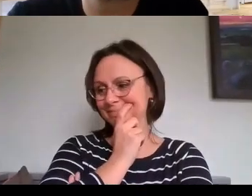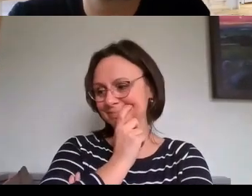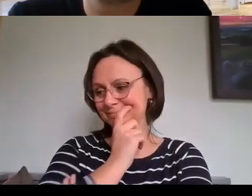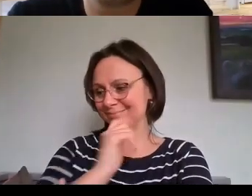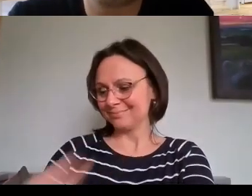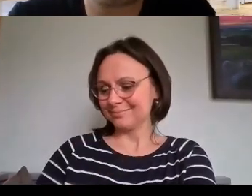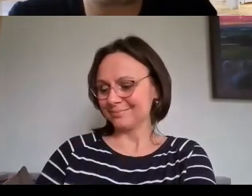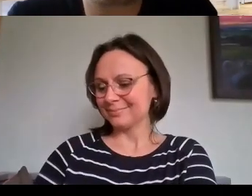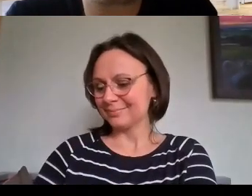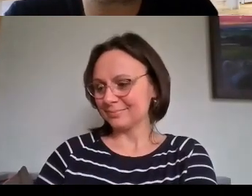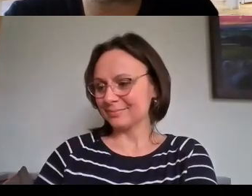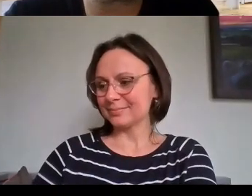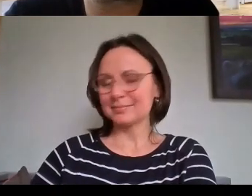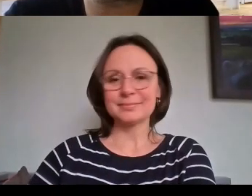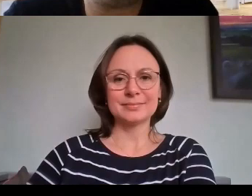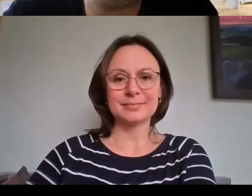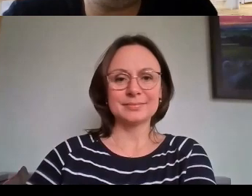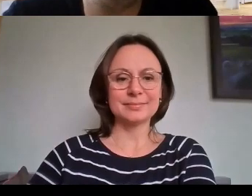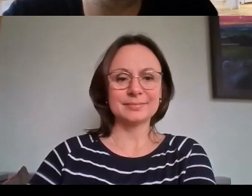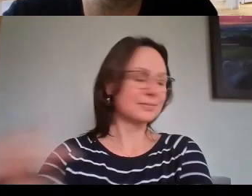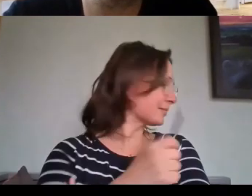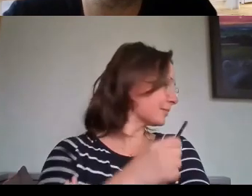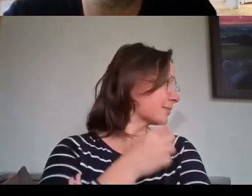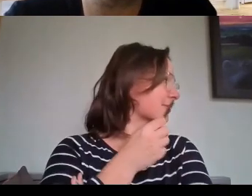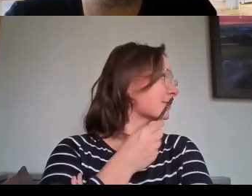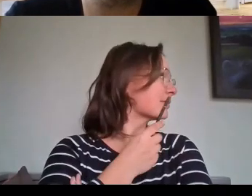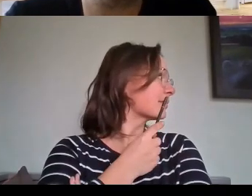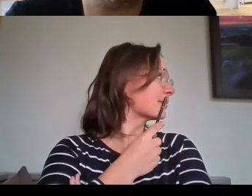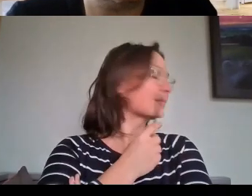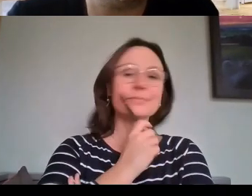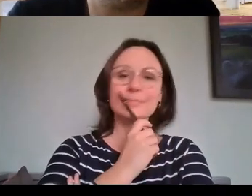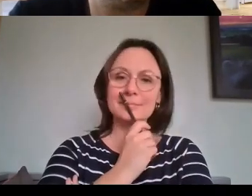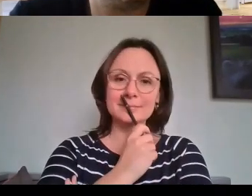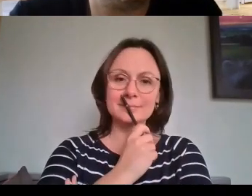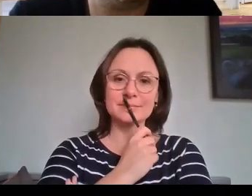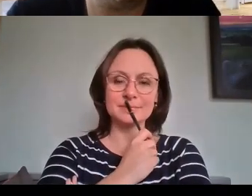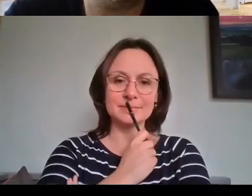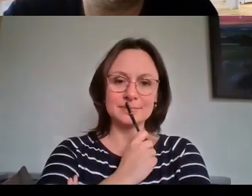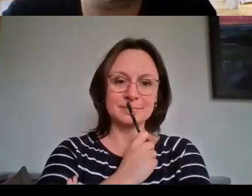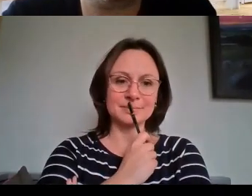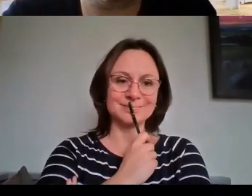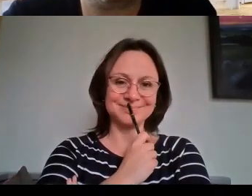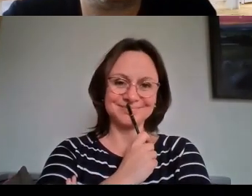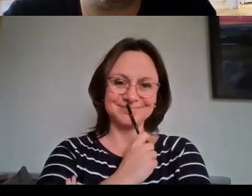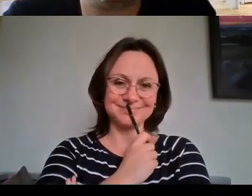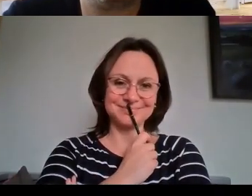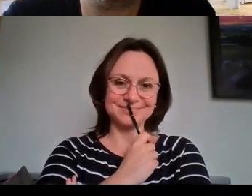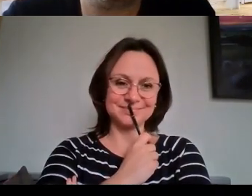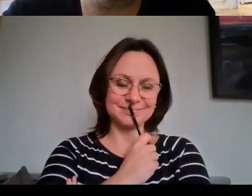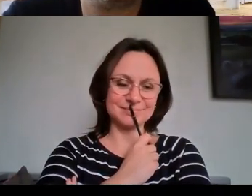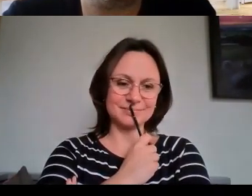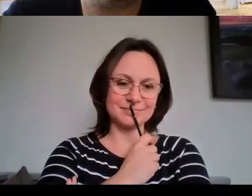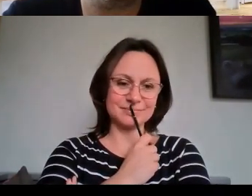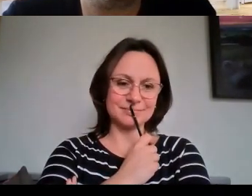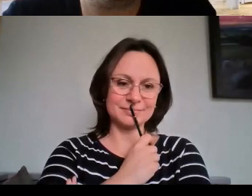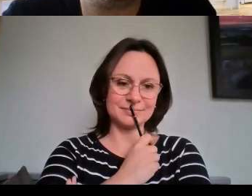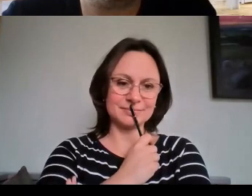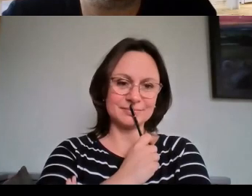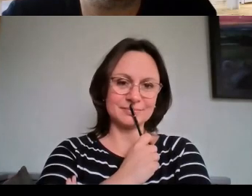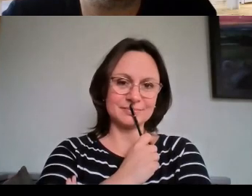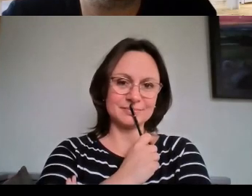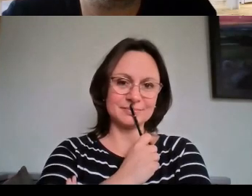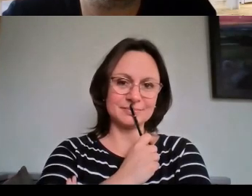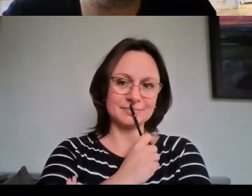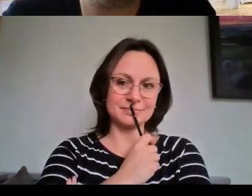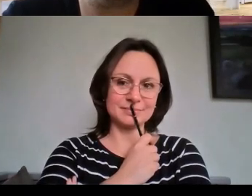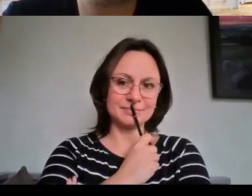to the panelists, and to our audience. And we can now begin the first part of our webinar, which will be the